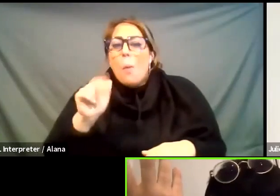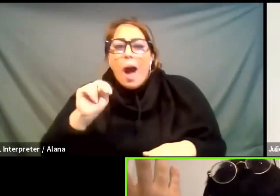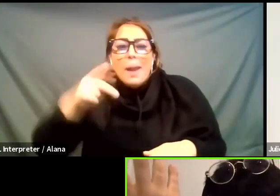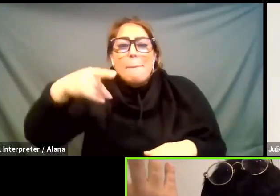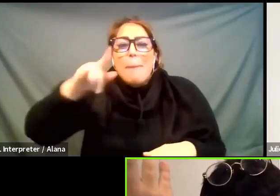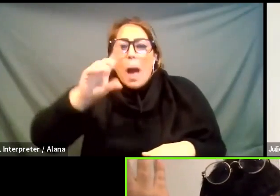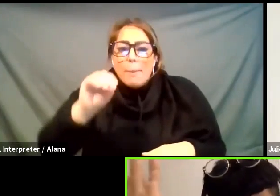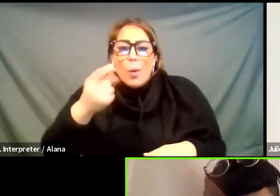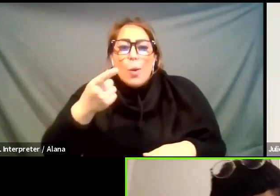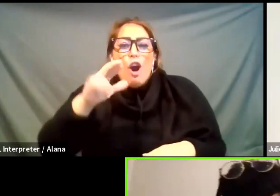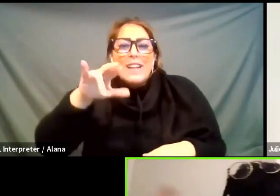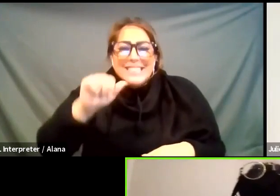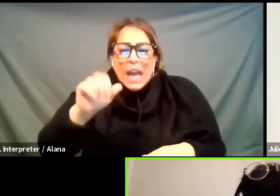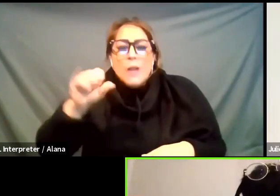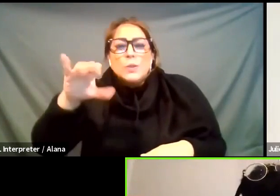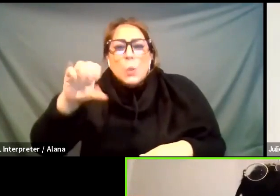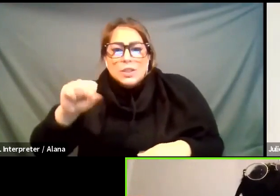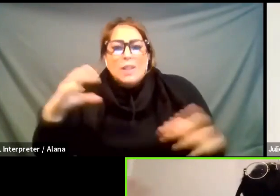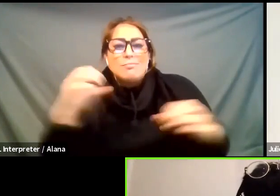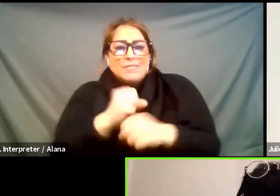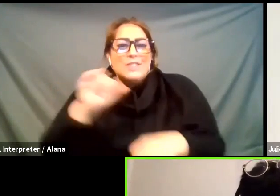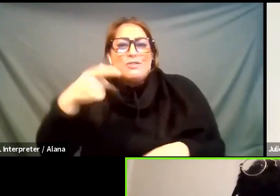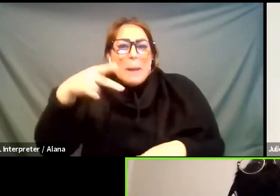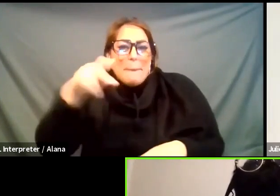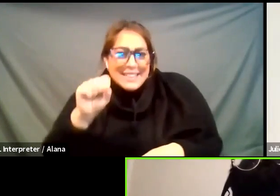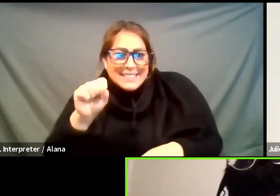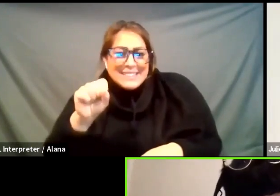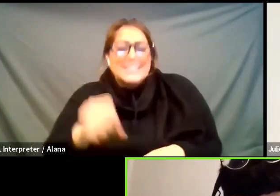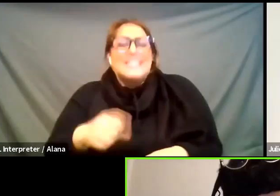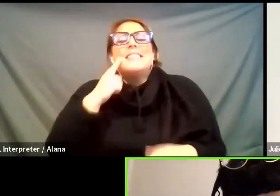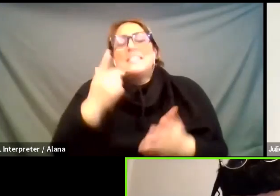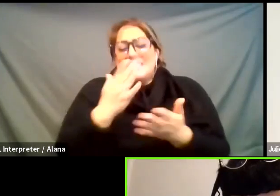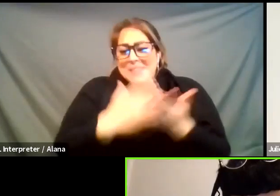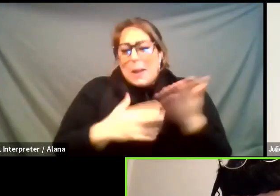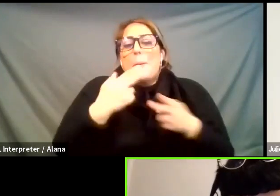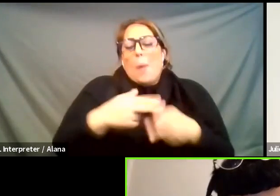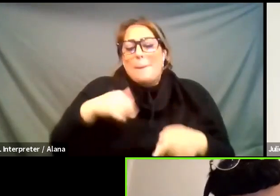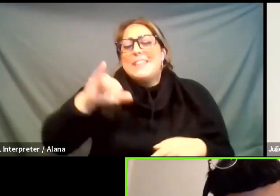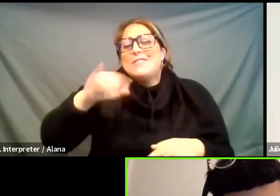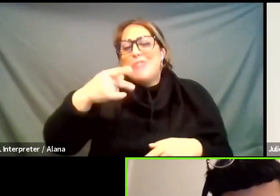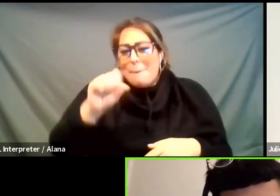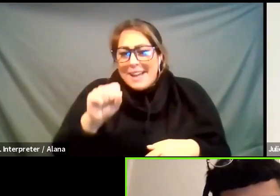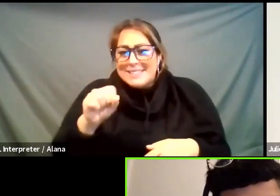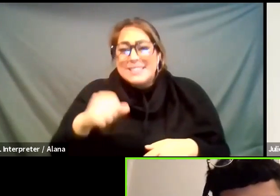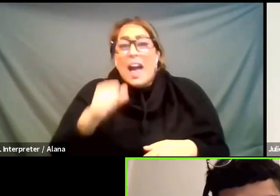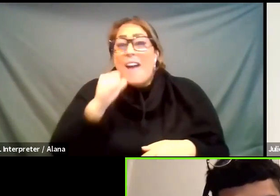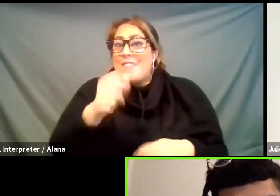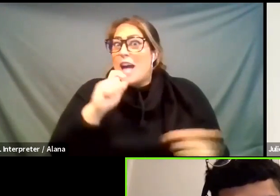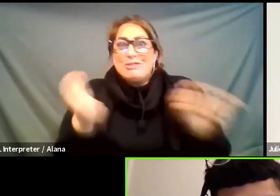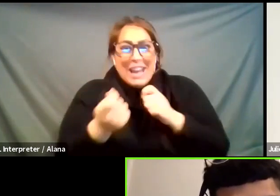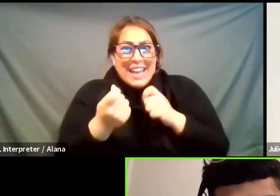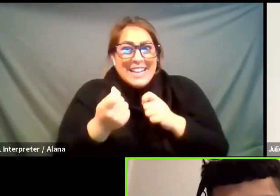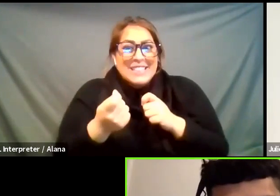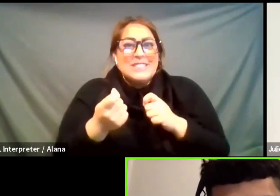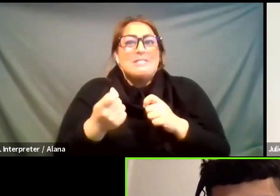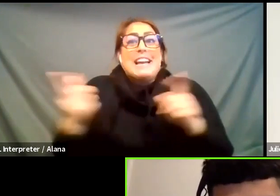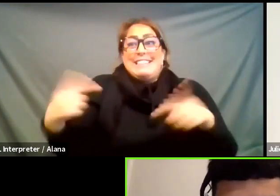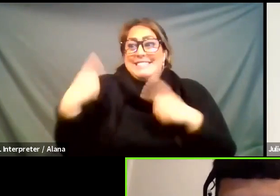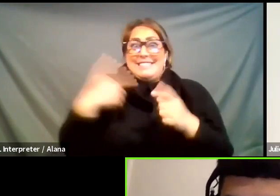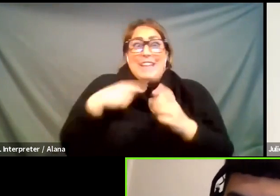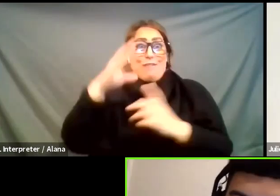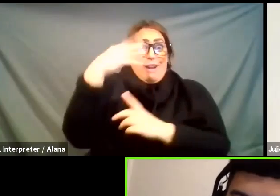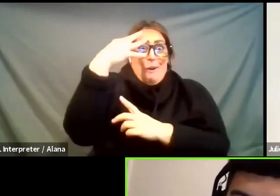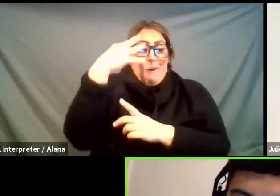or juan juan pablo jpegs i haven't changed so much since i recorded that video